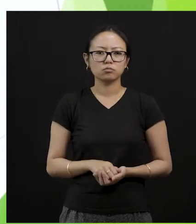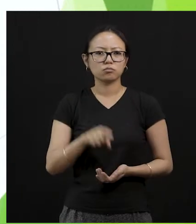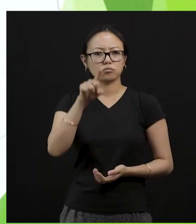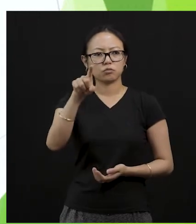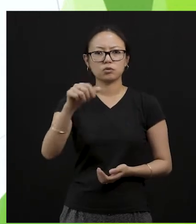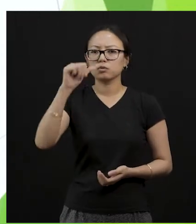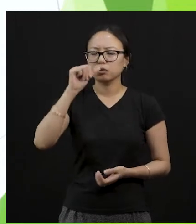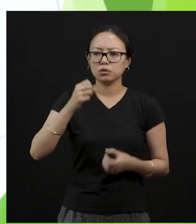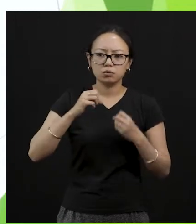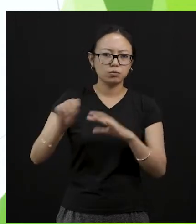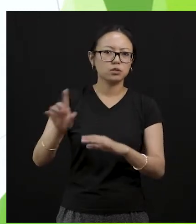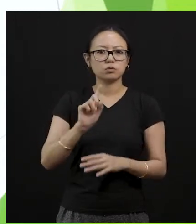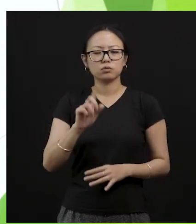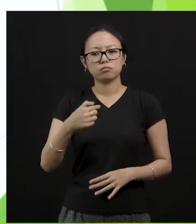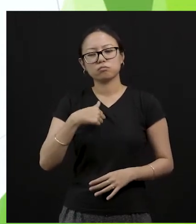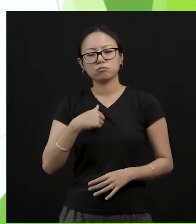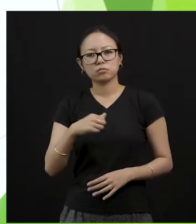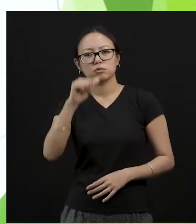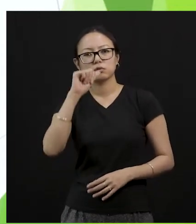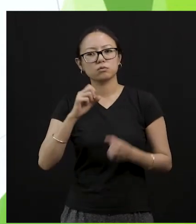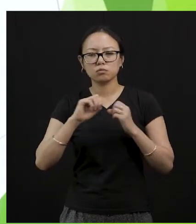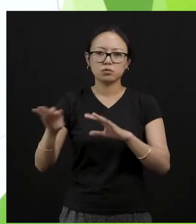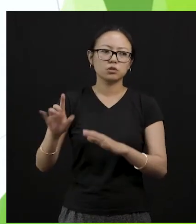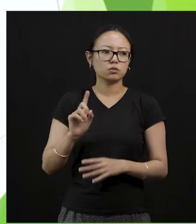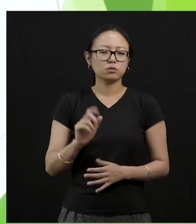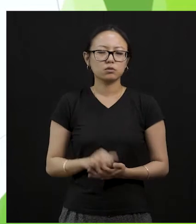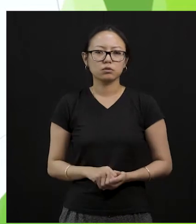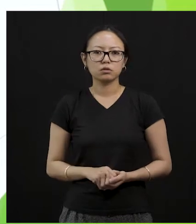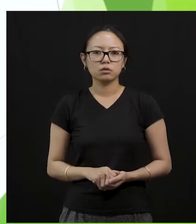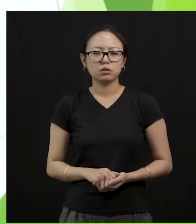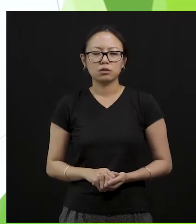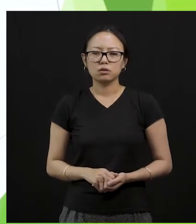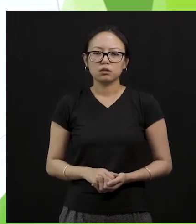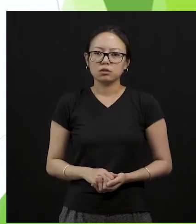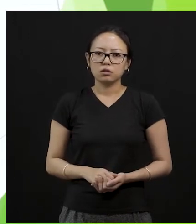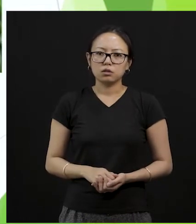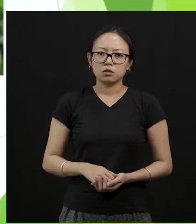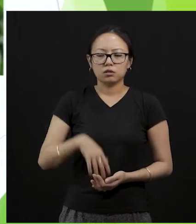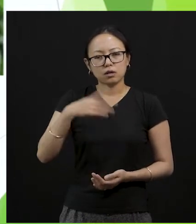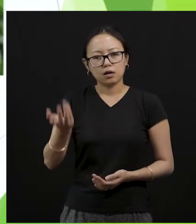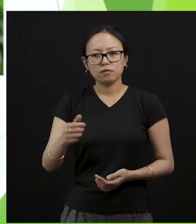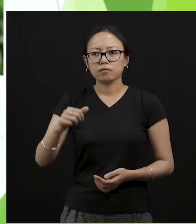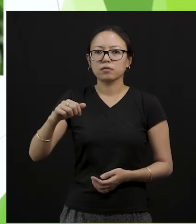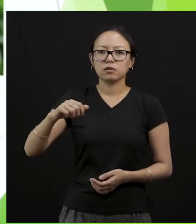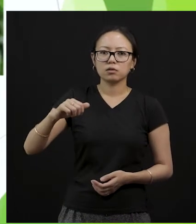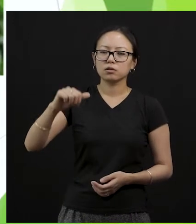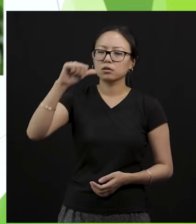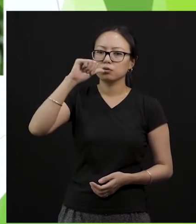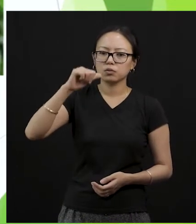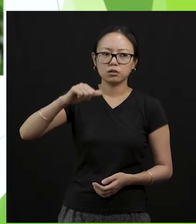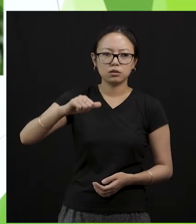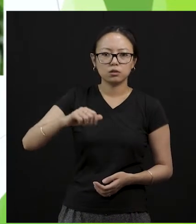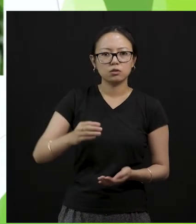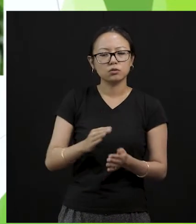How to do that? Please make sure to turn off the tap when you are not using it. Make sure to harvest